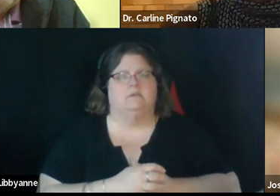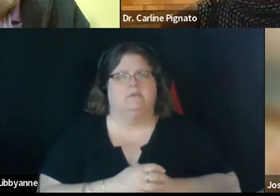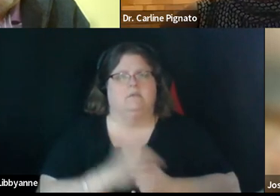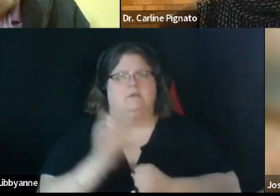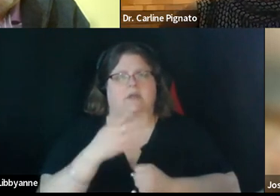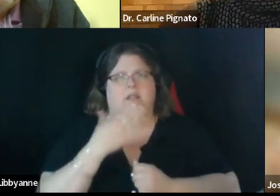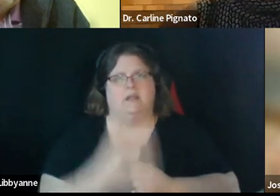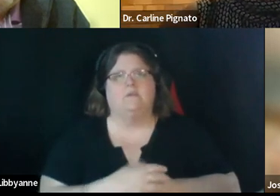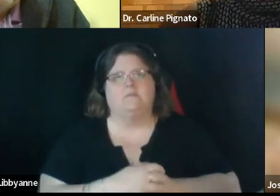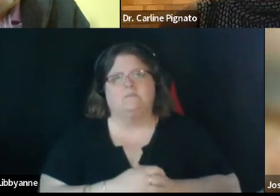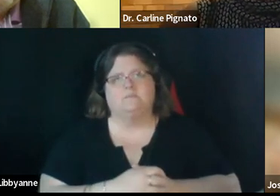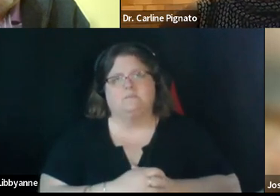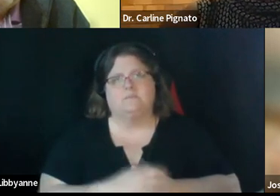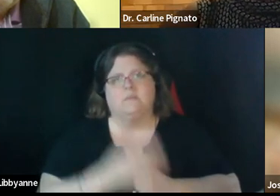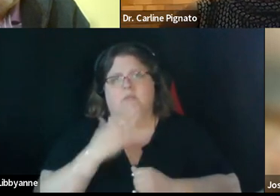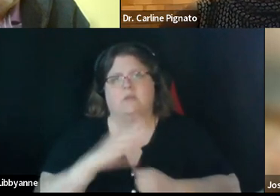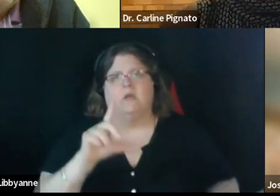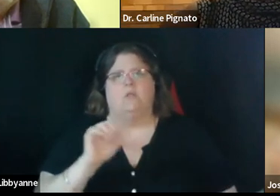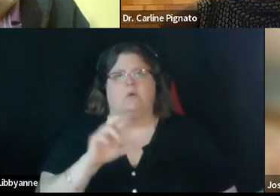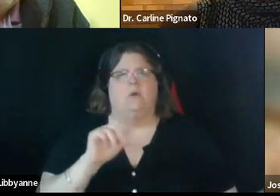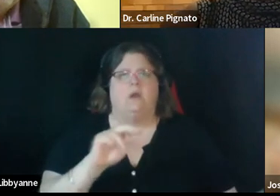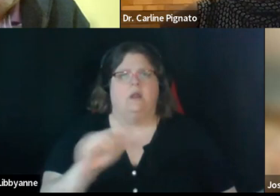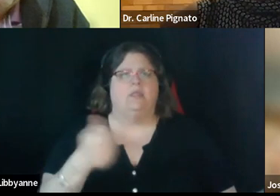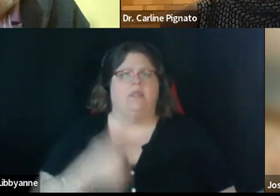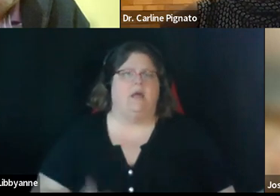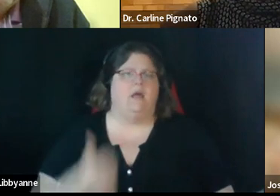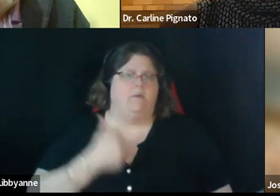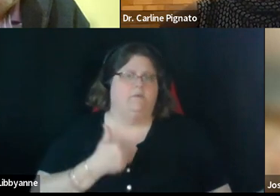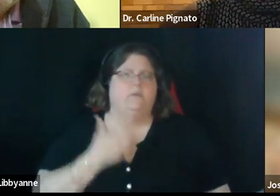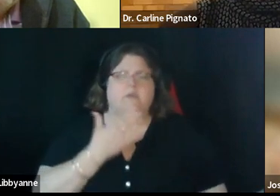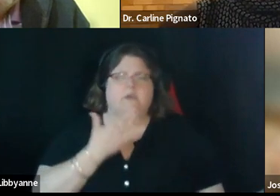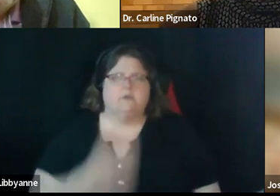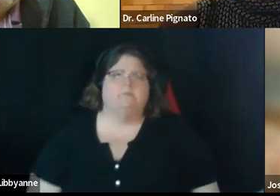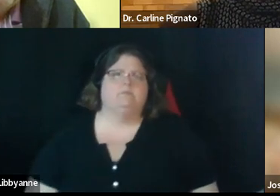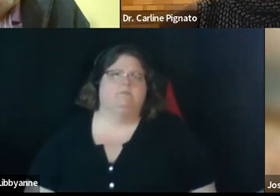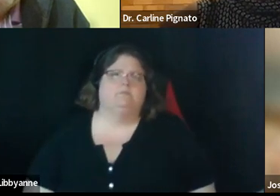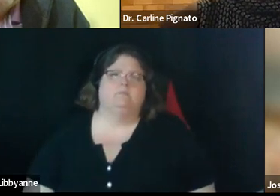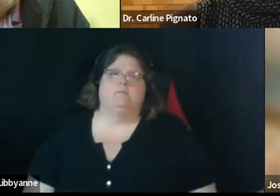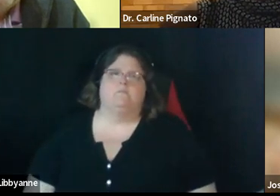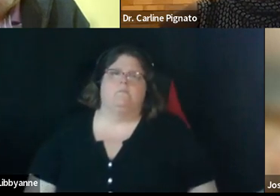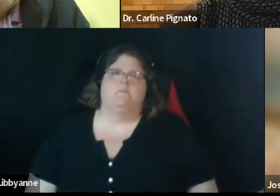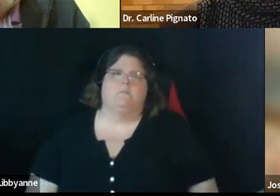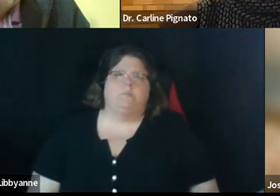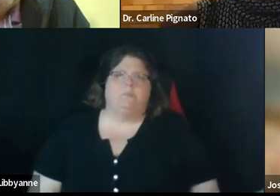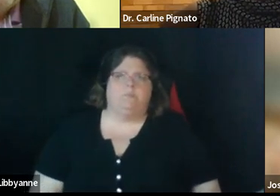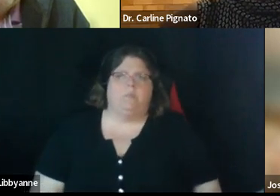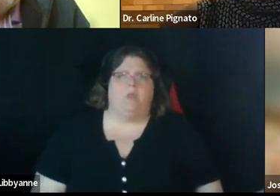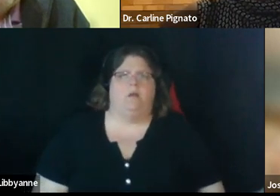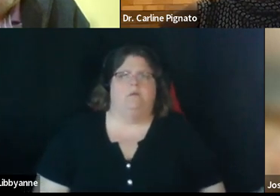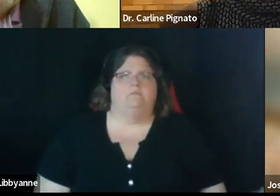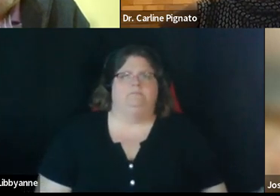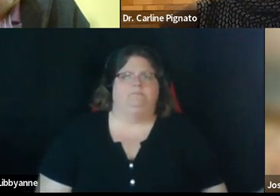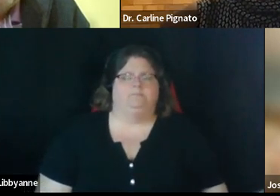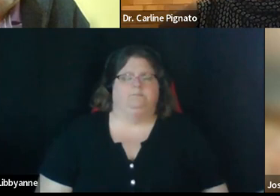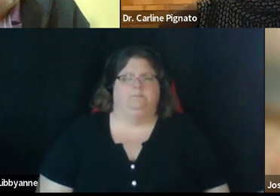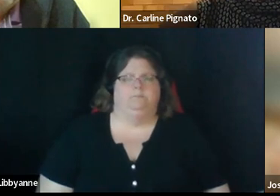thank you lorena that is really helpful i'm glad that uh i'm glad that you recommended it jose okay so i i think